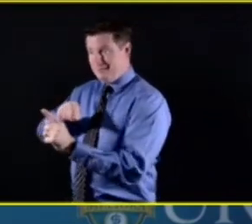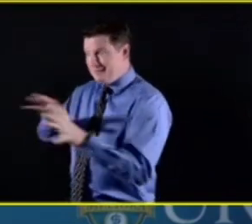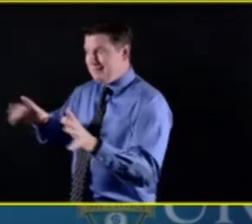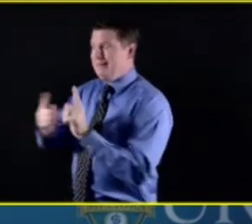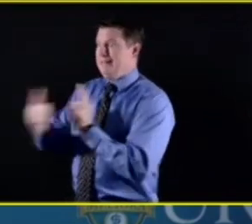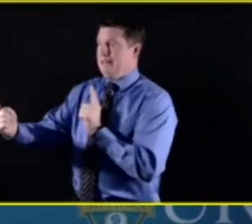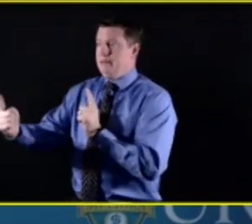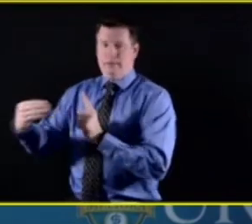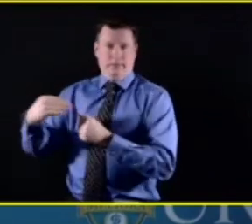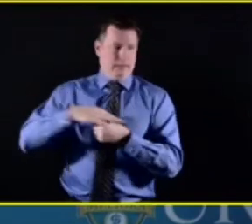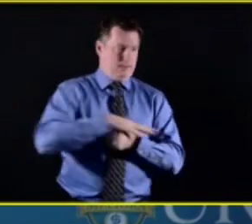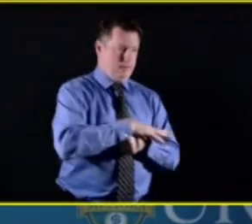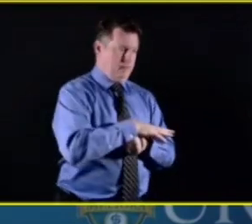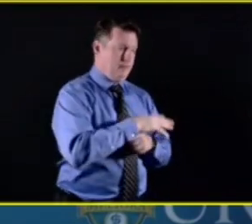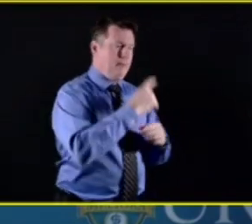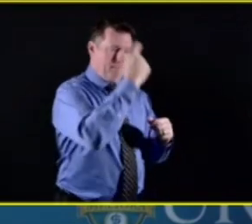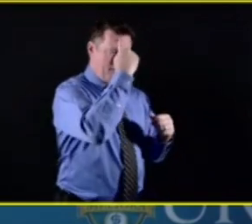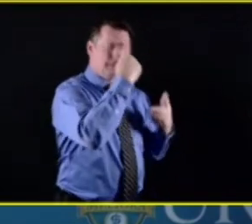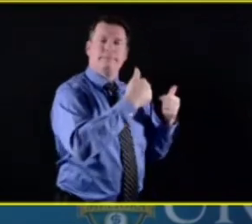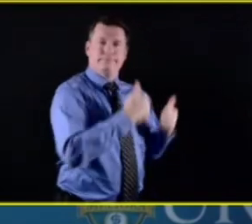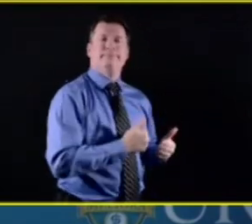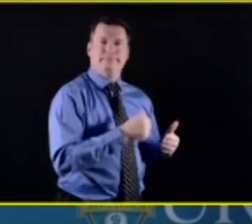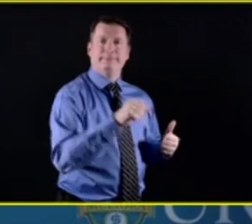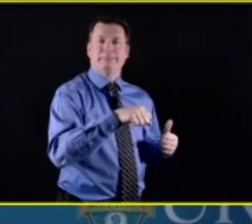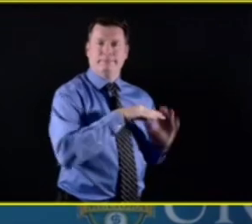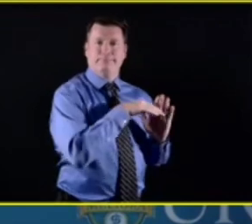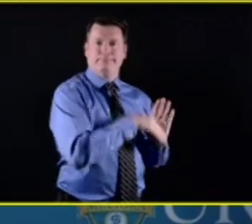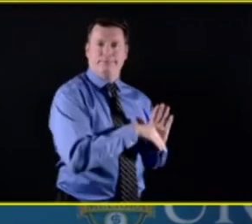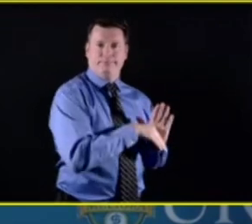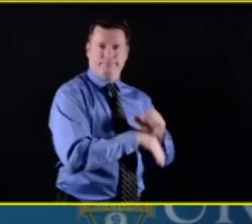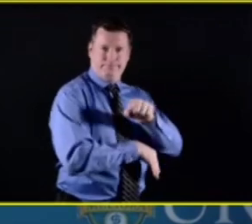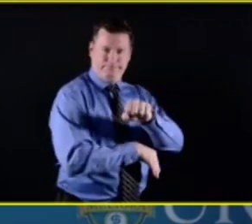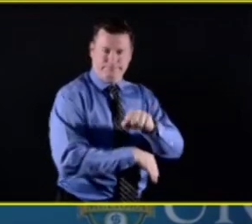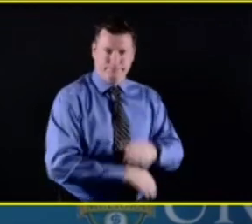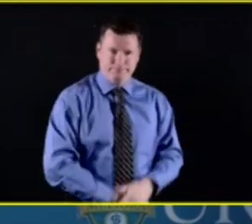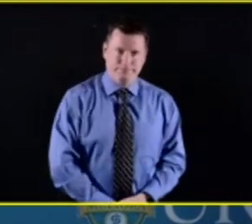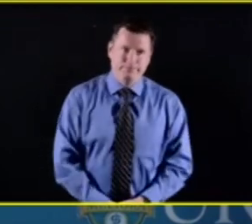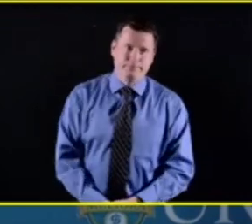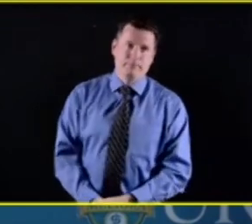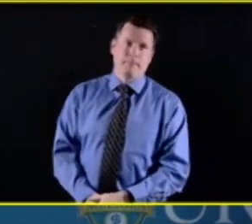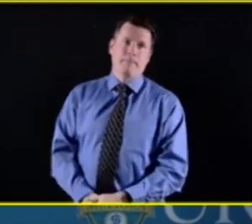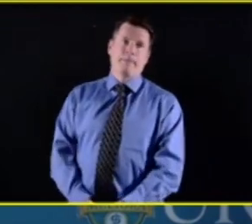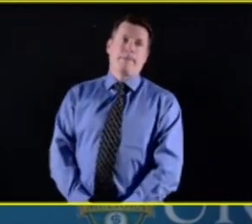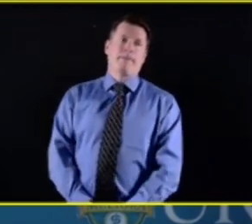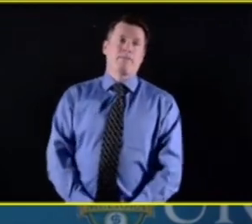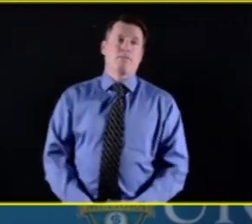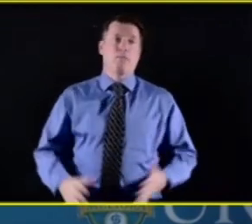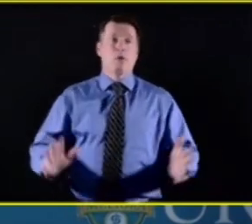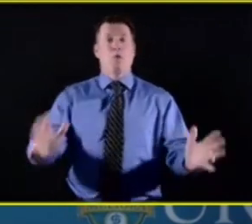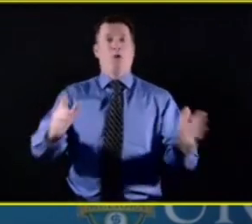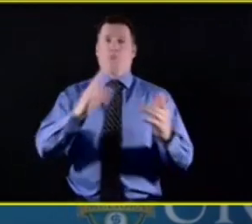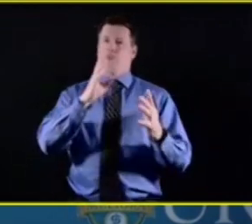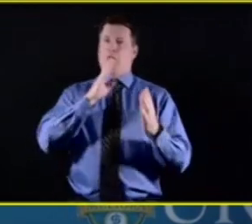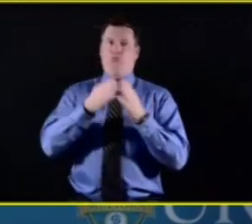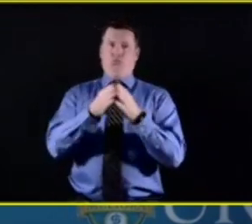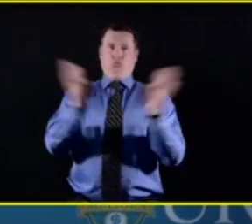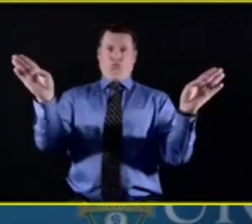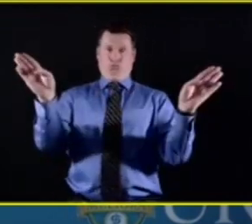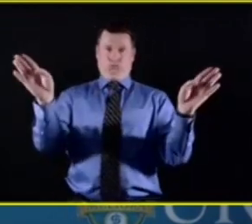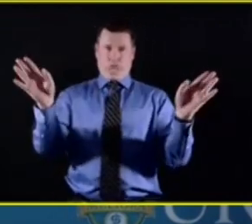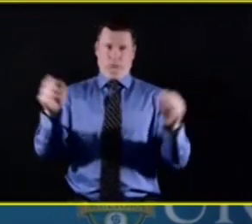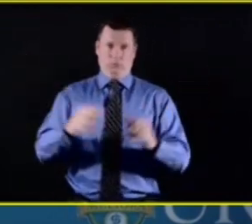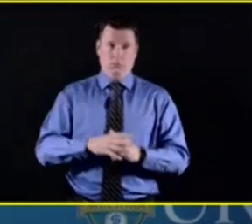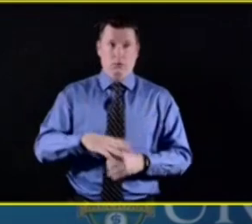anybody who has a vulnerability to cognitive problems, perhaps very early in the